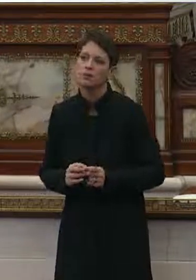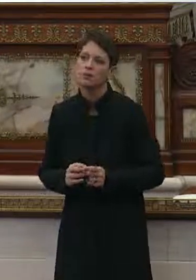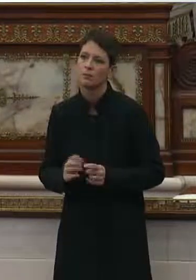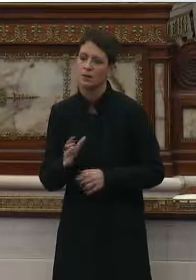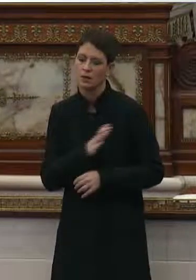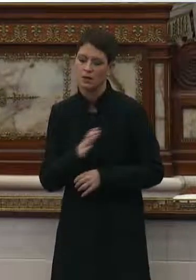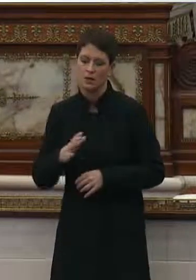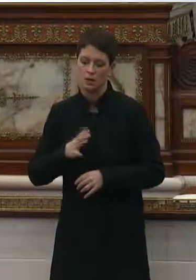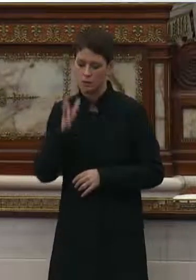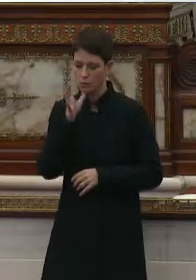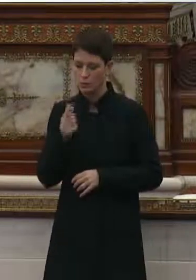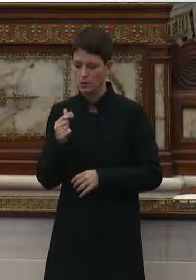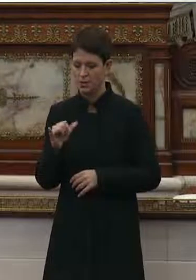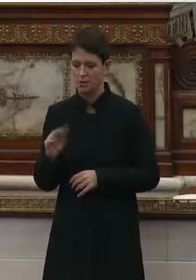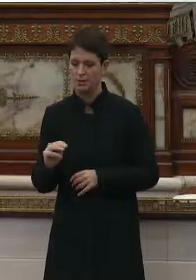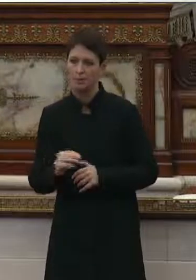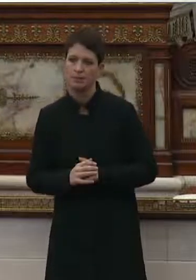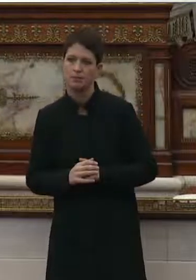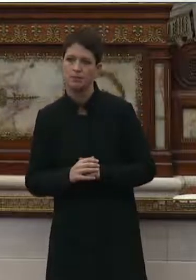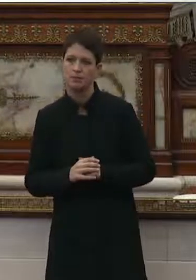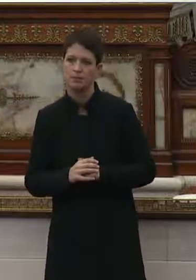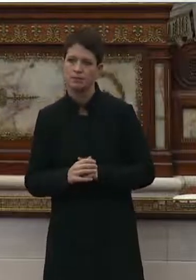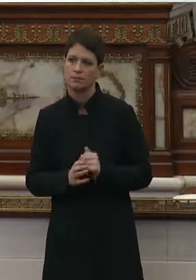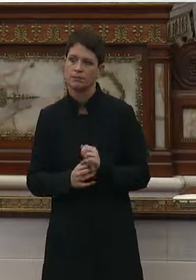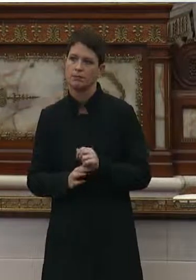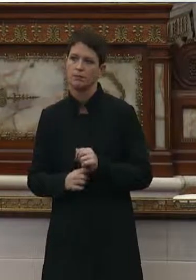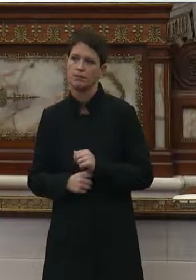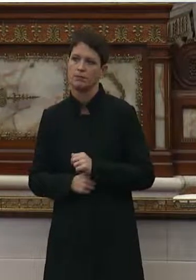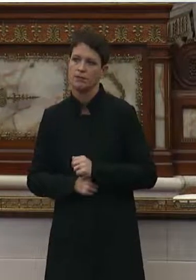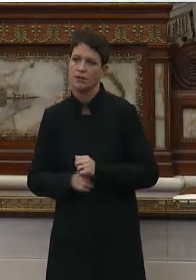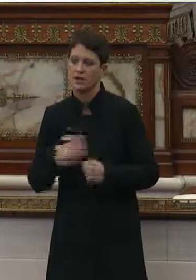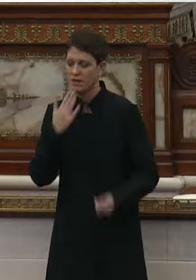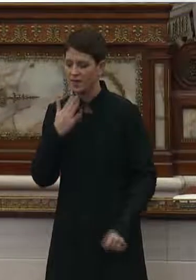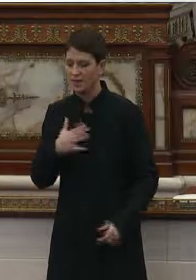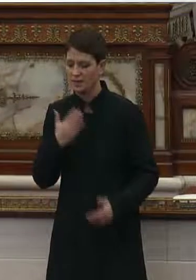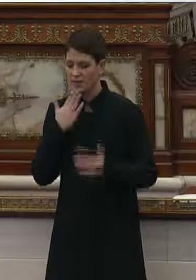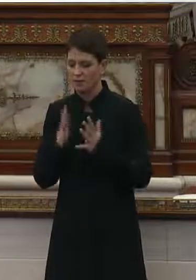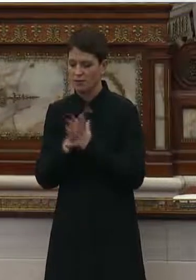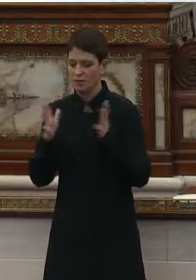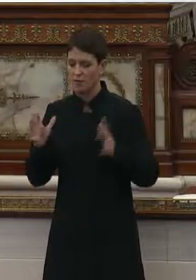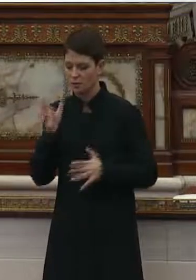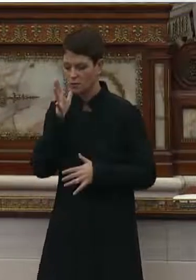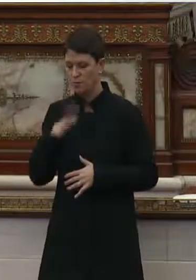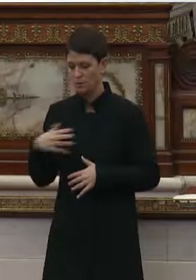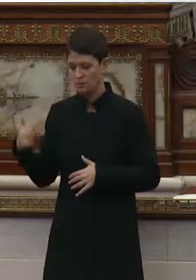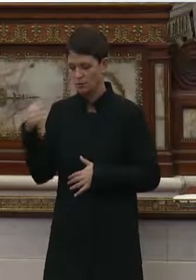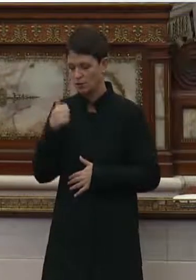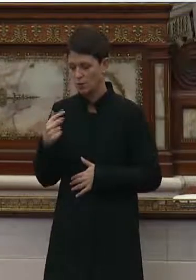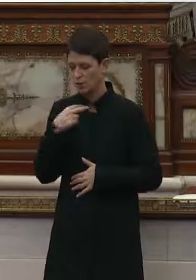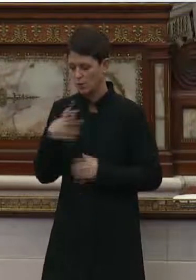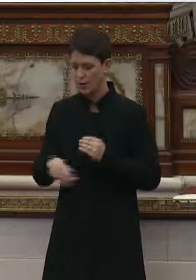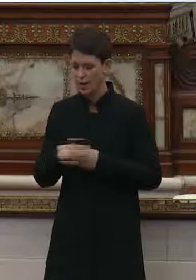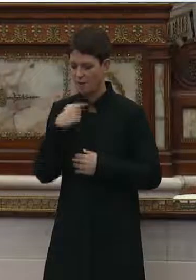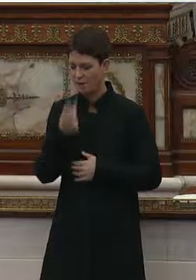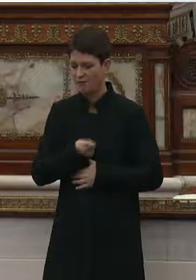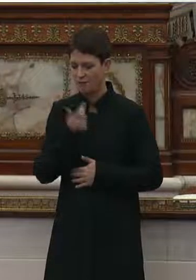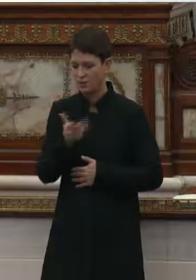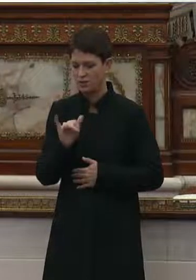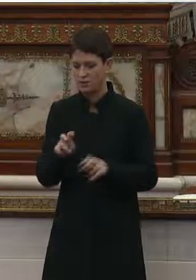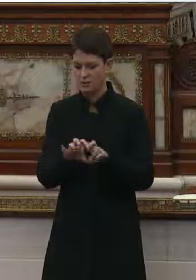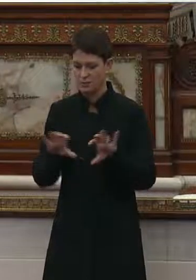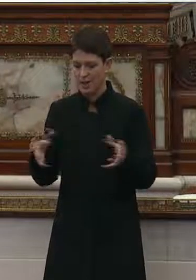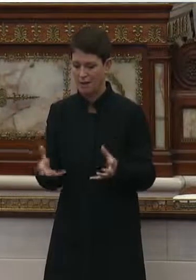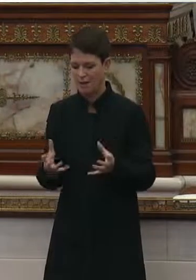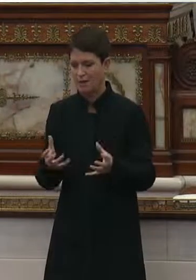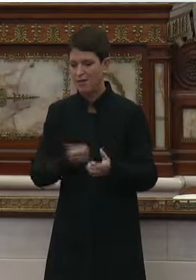Councilwoman Gim. Yes. Thank you very much, Madam Chair. I also just wanted to add my voice to this panel